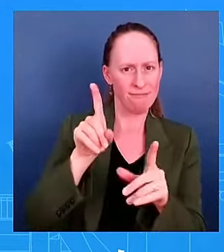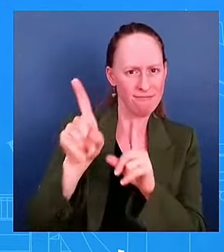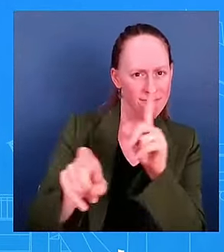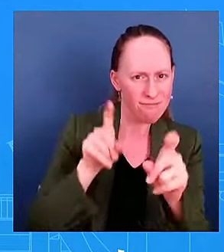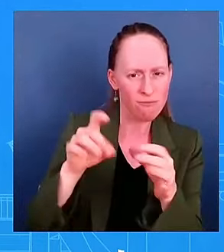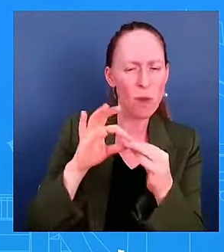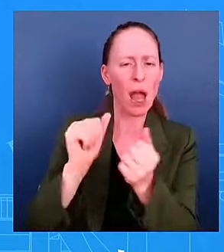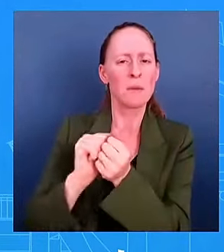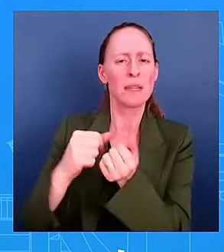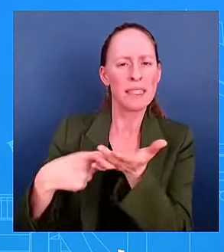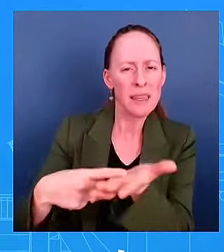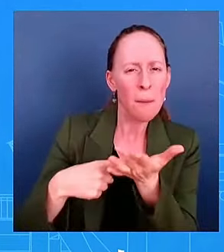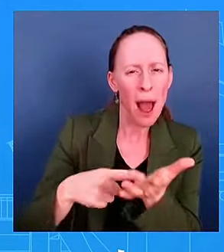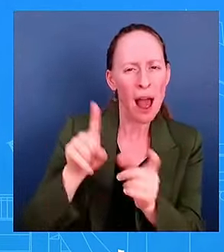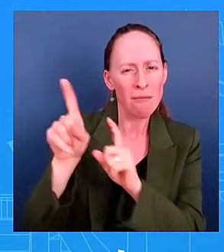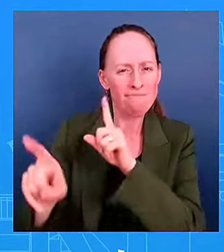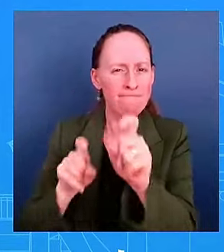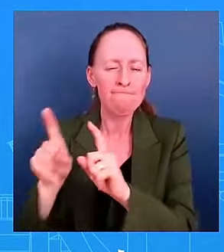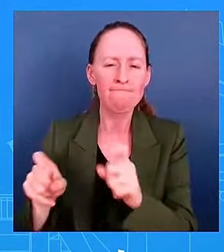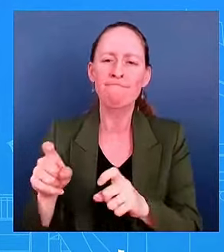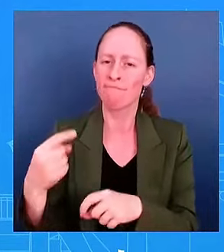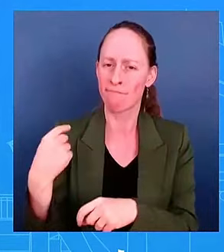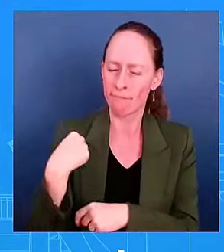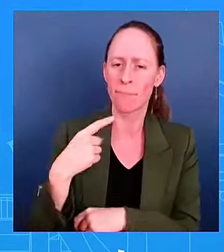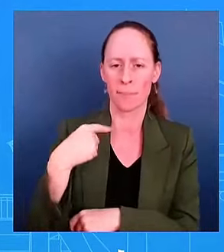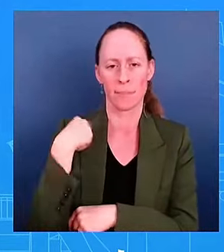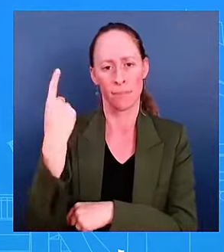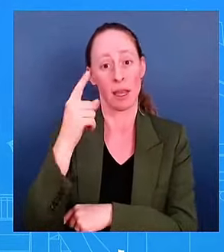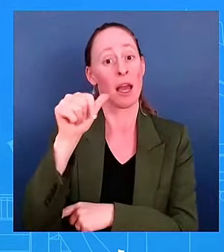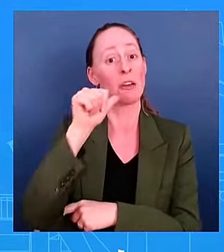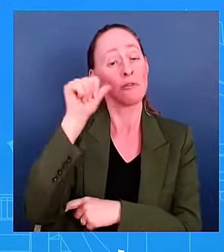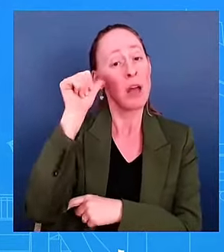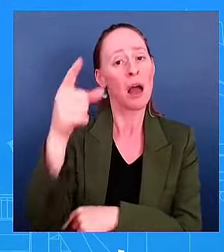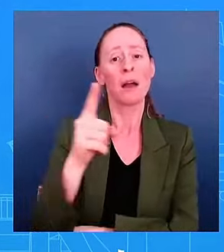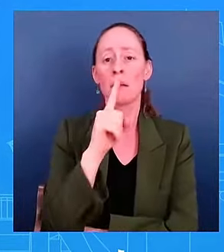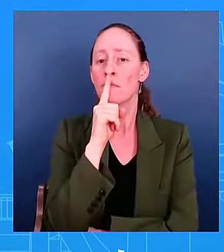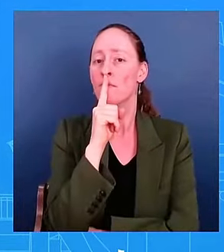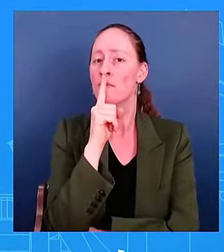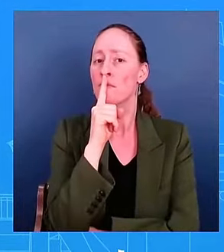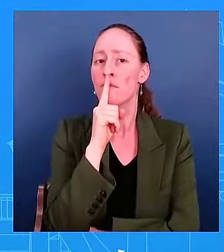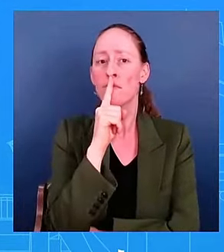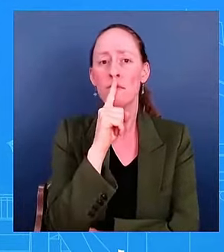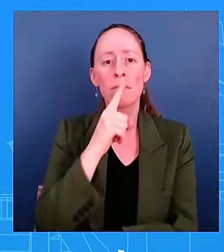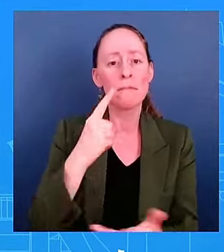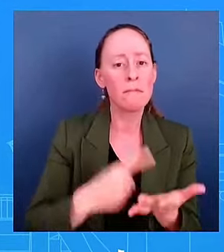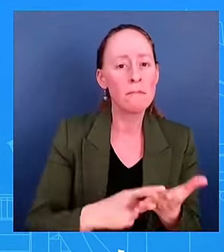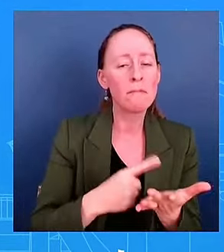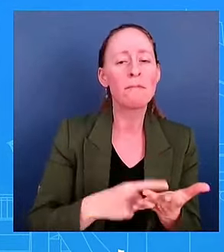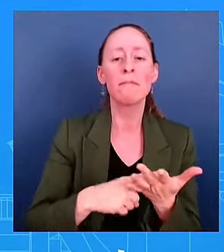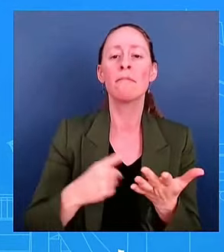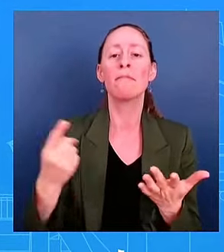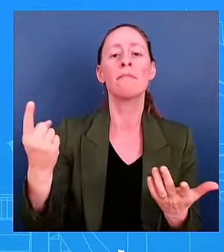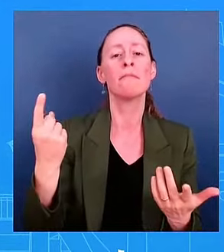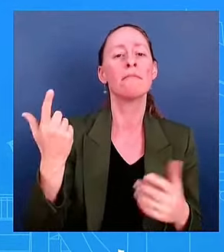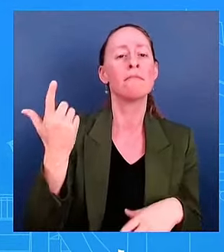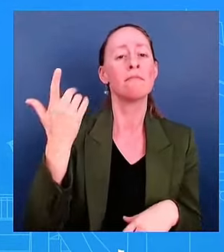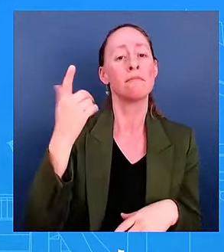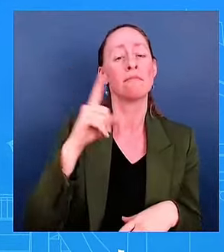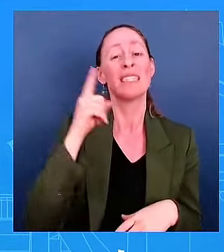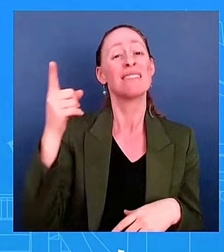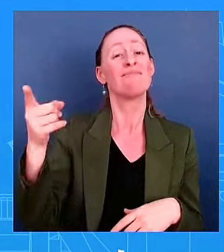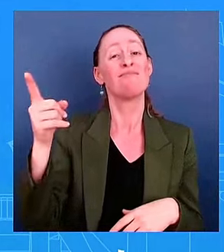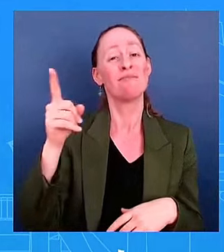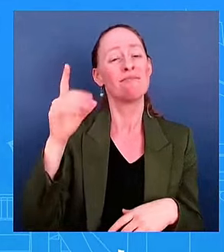mention travel, the jet lag, the foreign trip. So I think you can understand why it was a little bit puzzling to hear the president